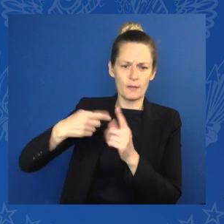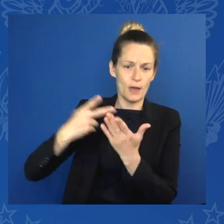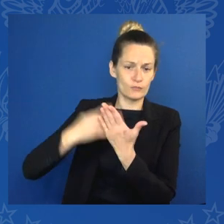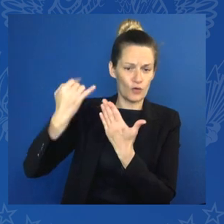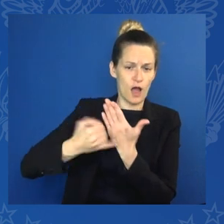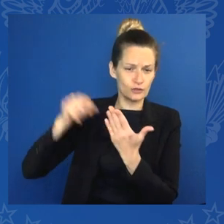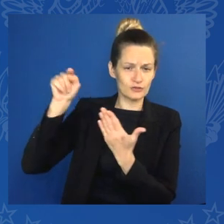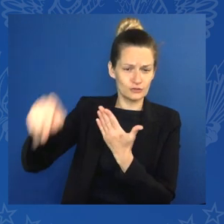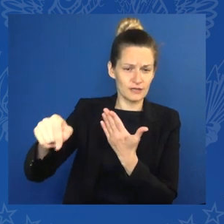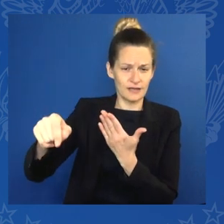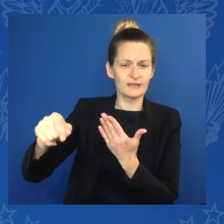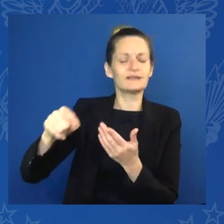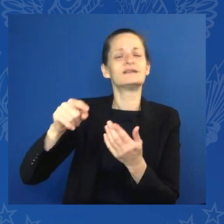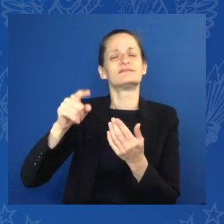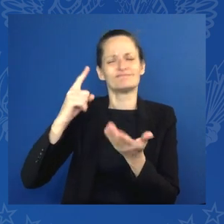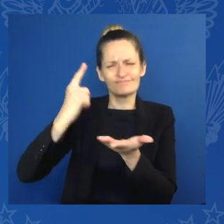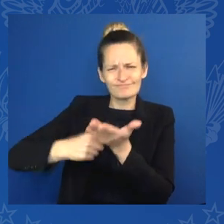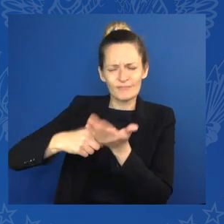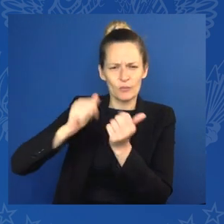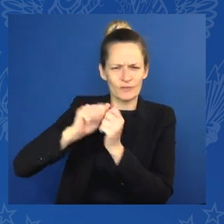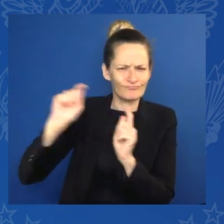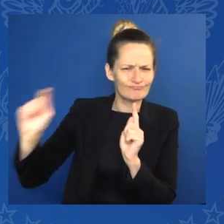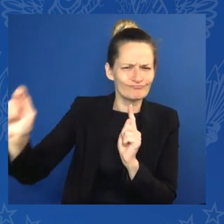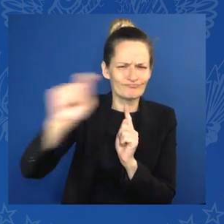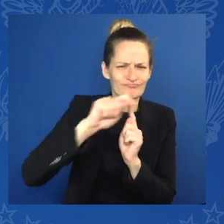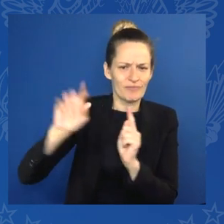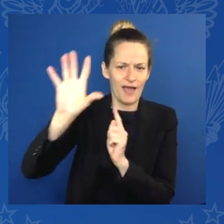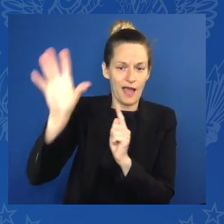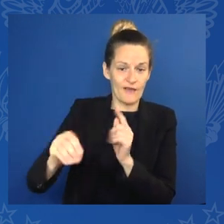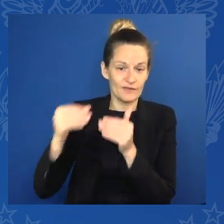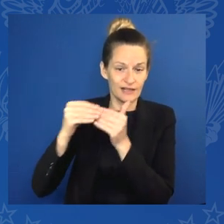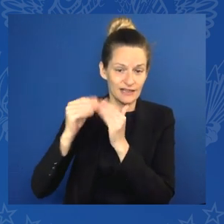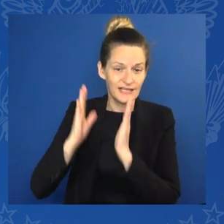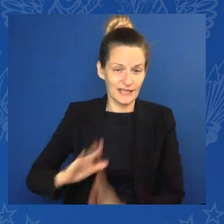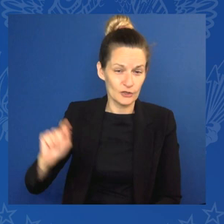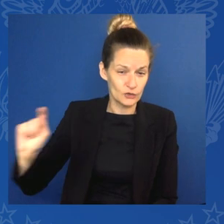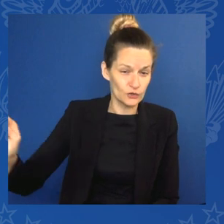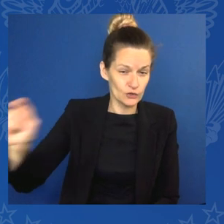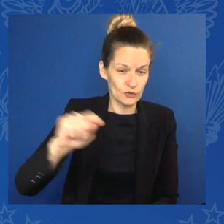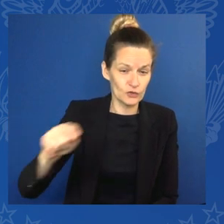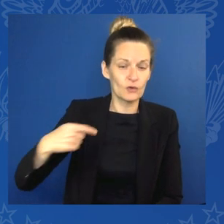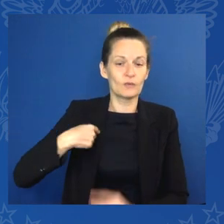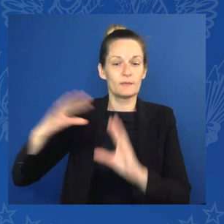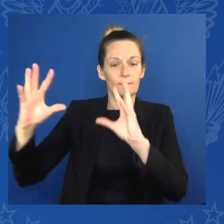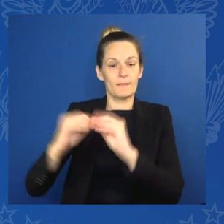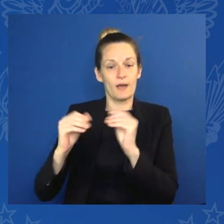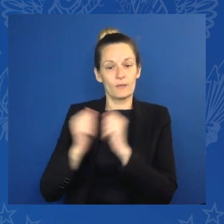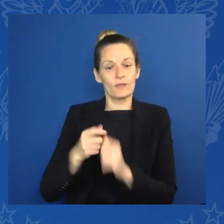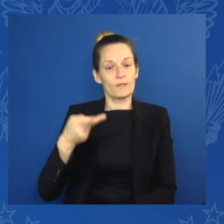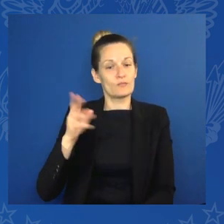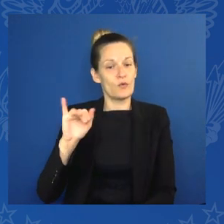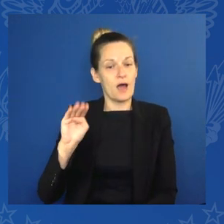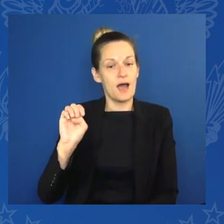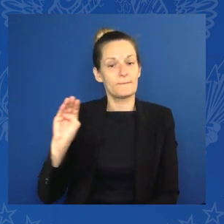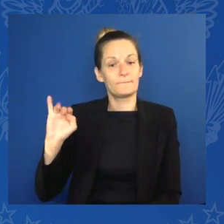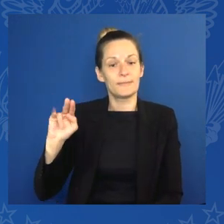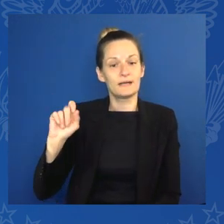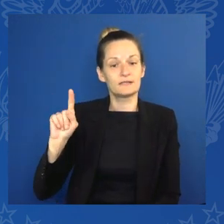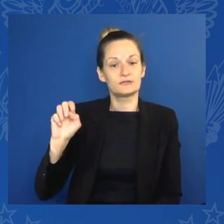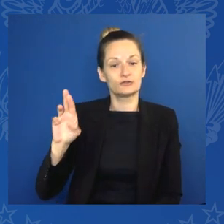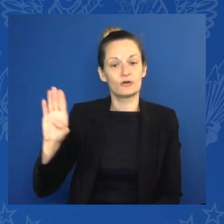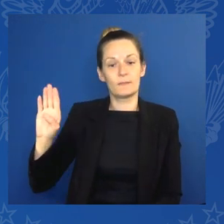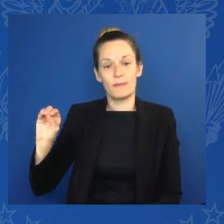Sustainable Development Goals Advocates Group, Prime Minister Mia Motley of Barbados. We focused on mobilizing all